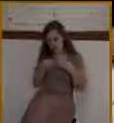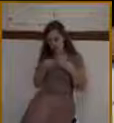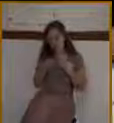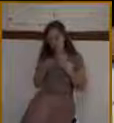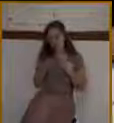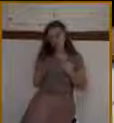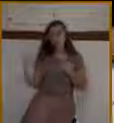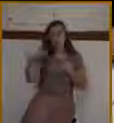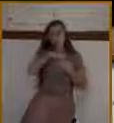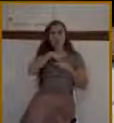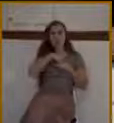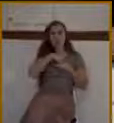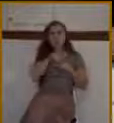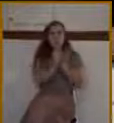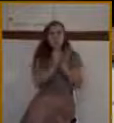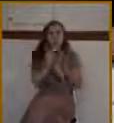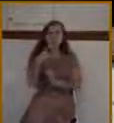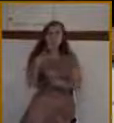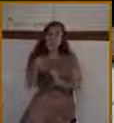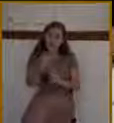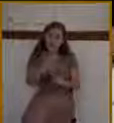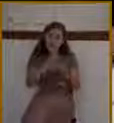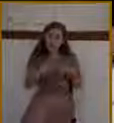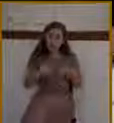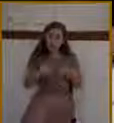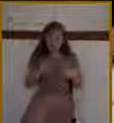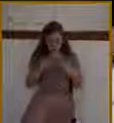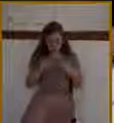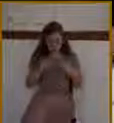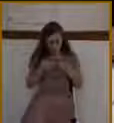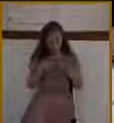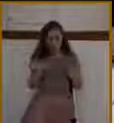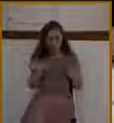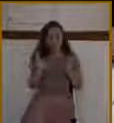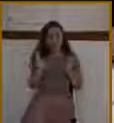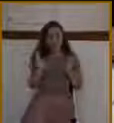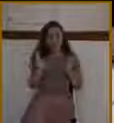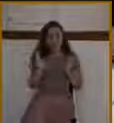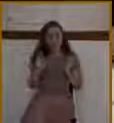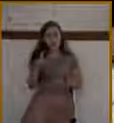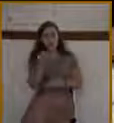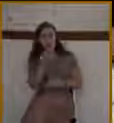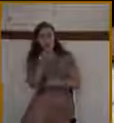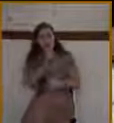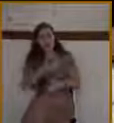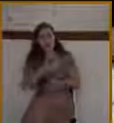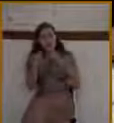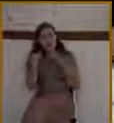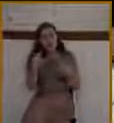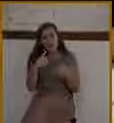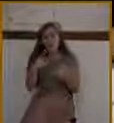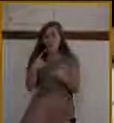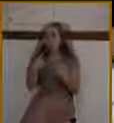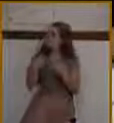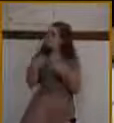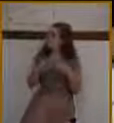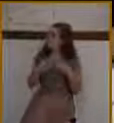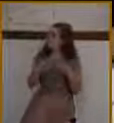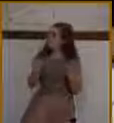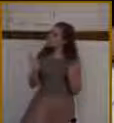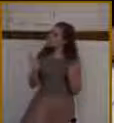And He's saying, open your heart. Would you be willing today to say, enter in, O King of glory.